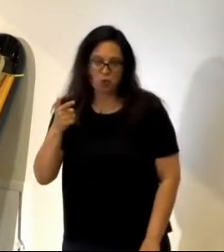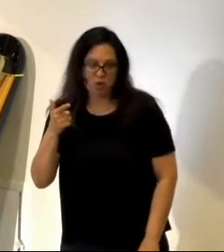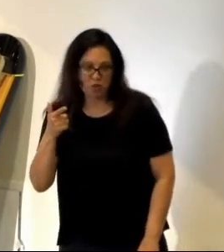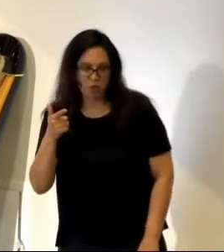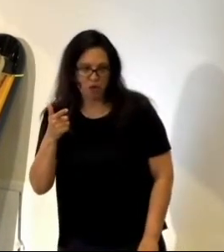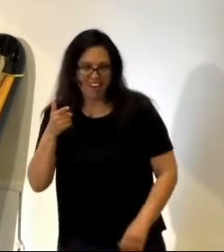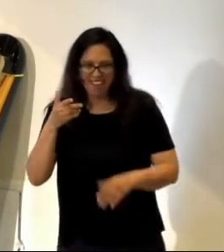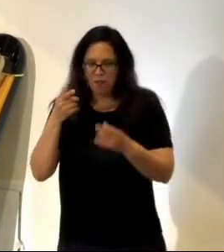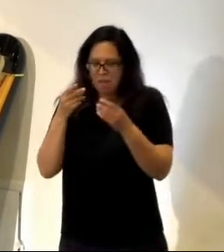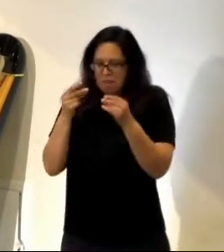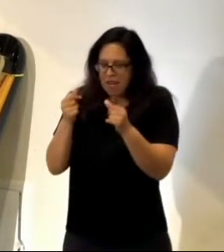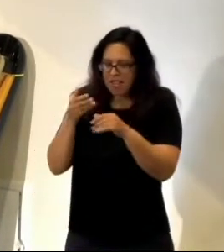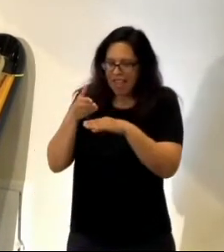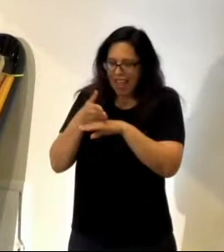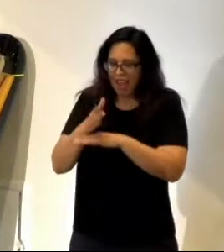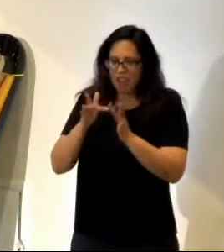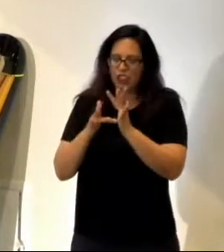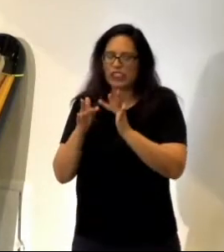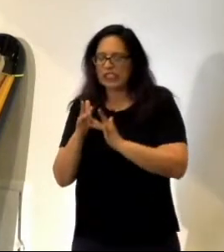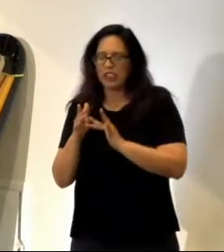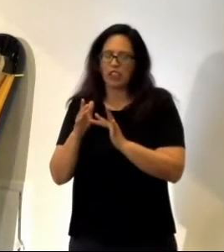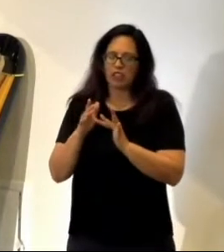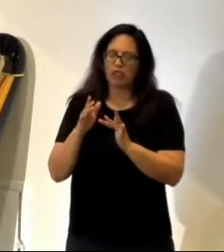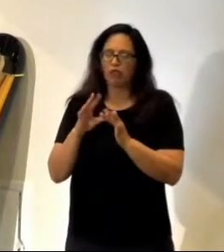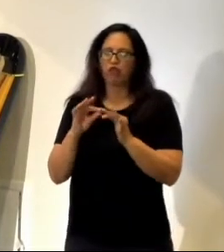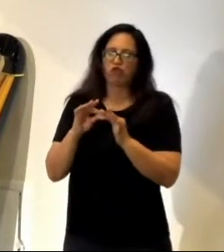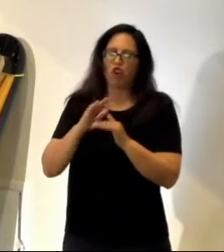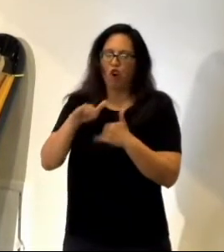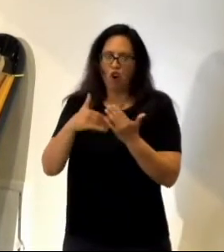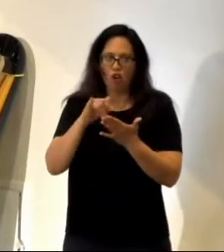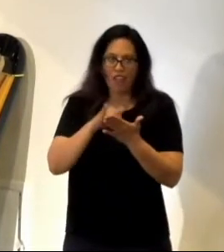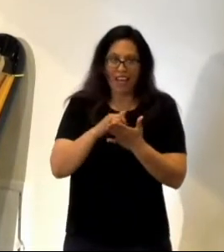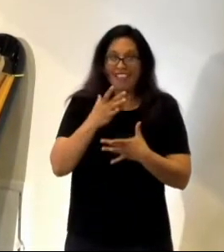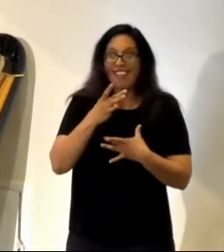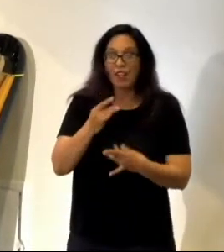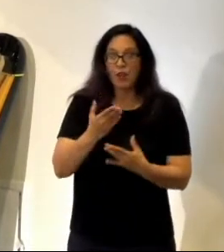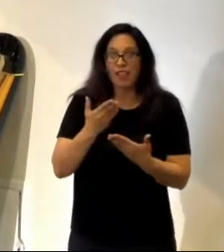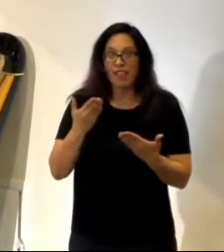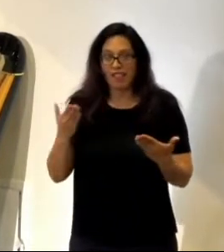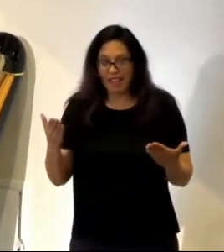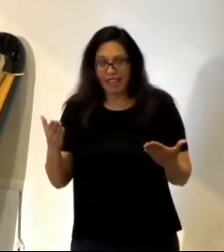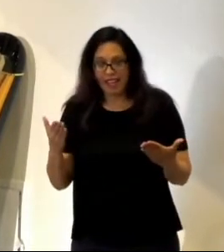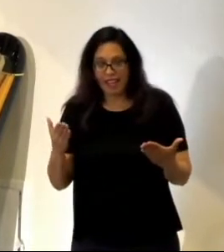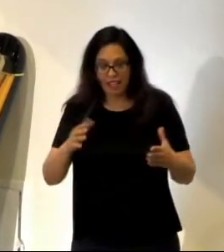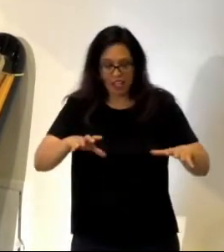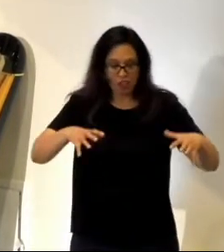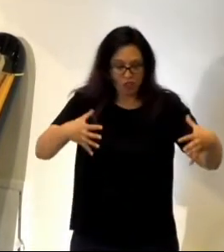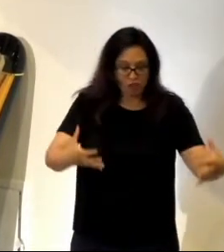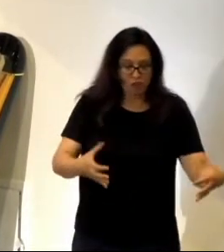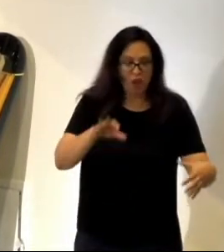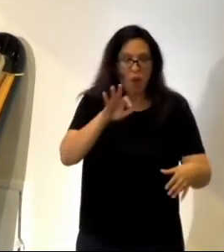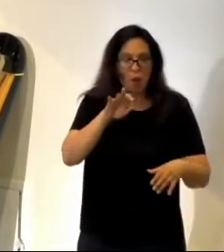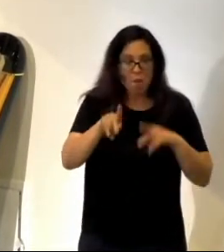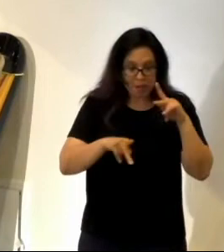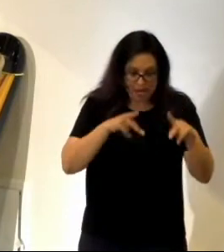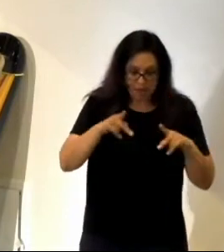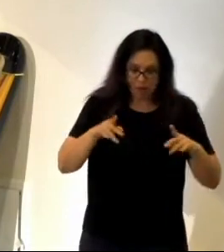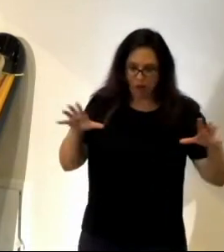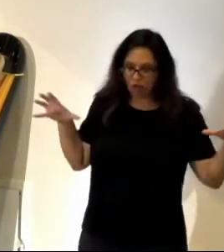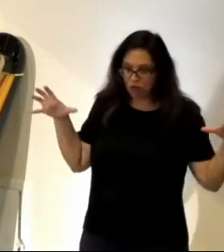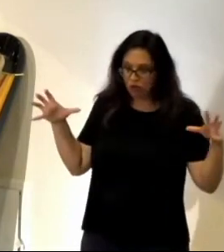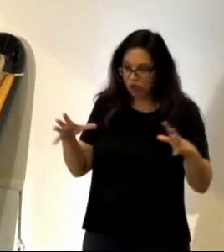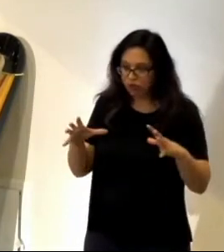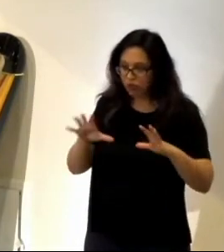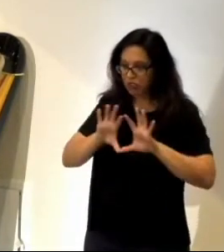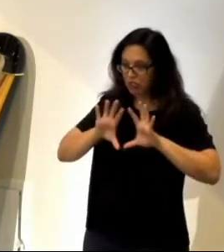Jesus, like, shares all of this I'm-the-good-shepherd stuff. The interesting thing is that the flock of people who were gathered